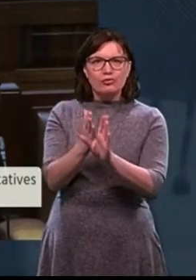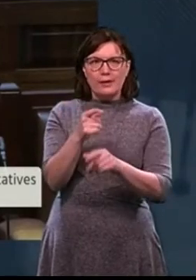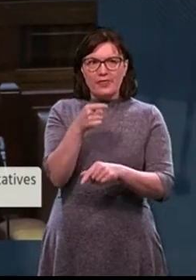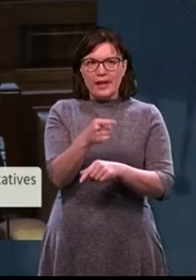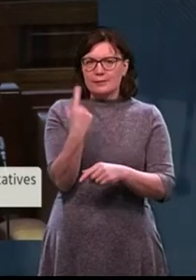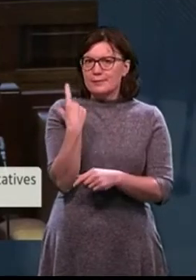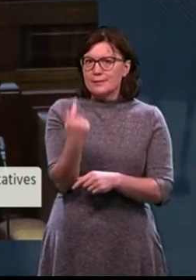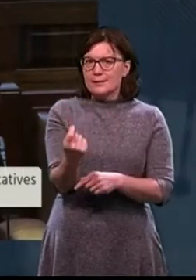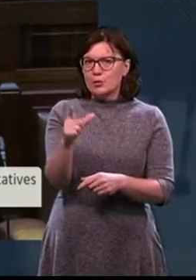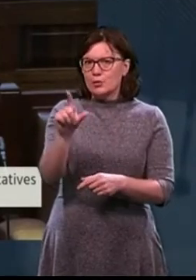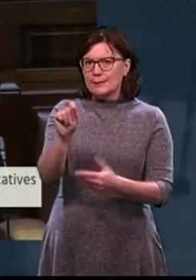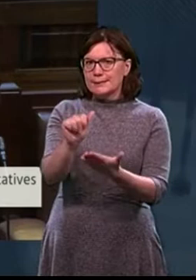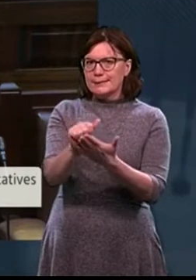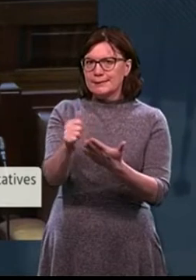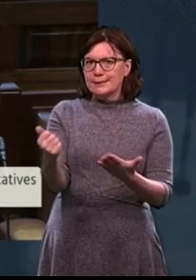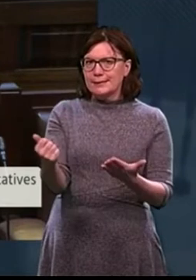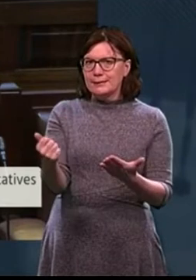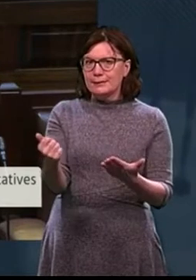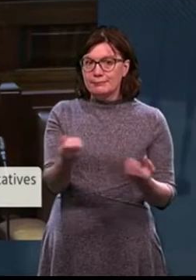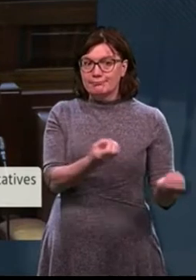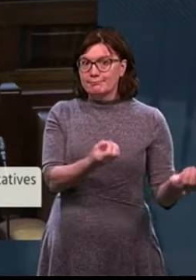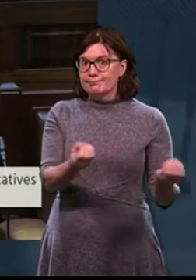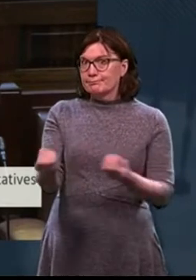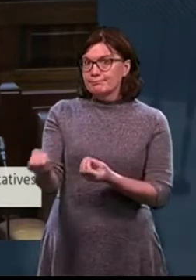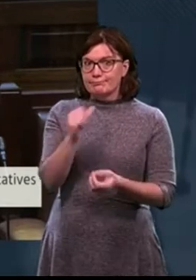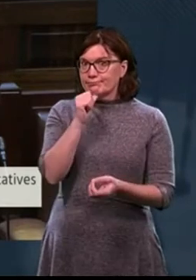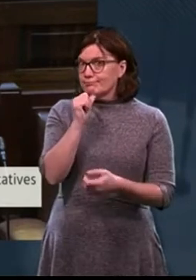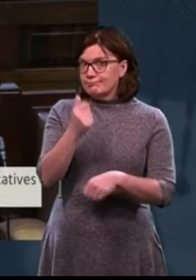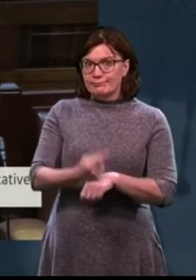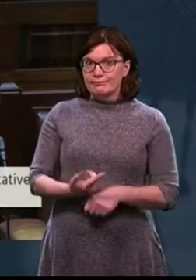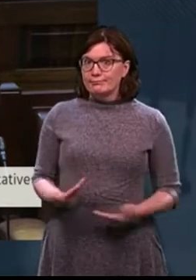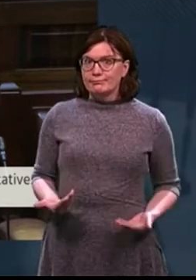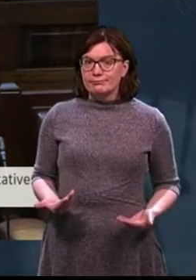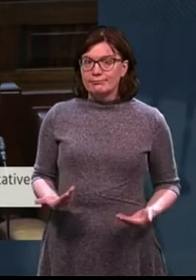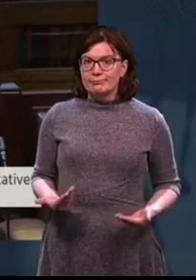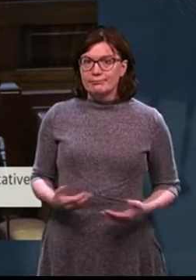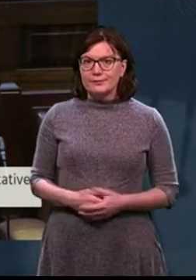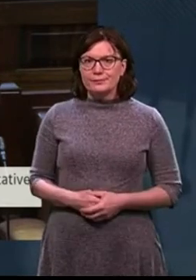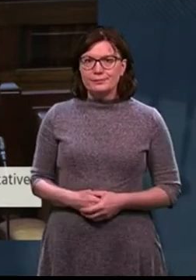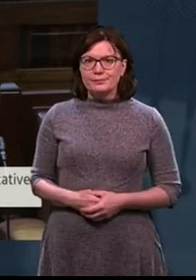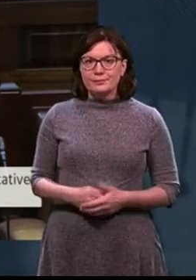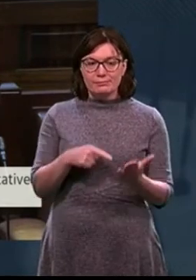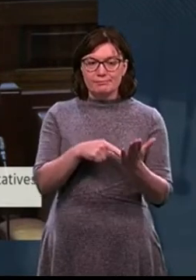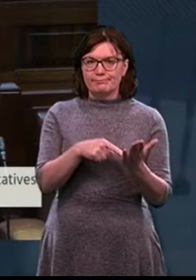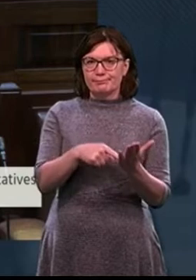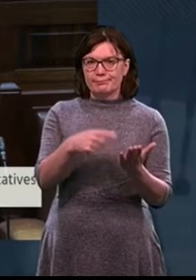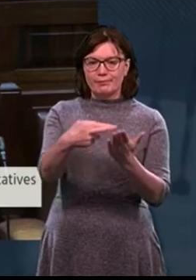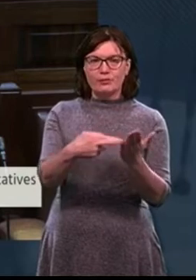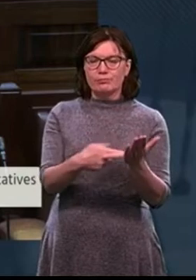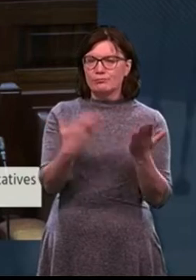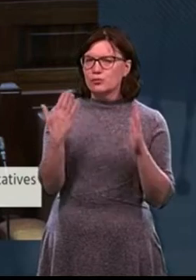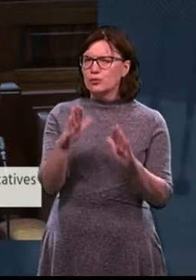2016. There is still no full-time consultant. Taoiseach, this report details